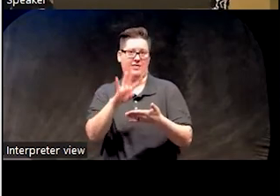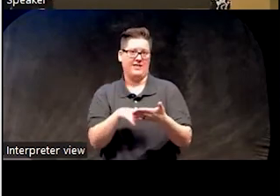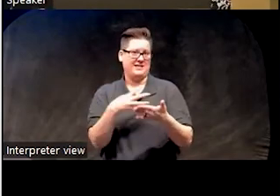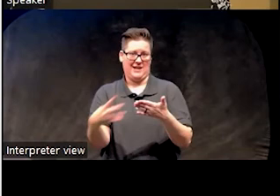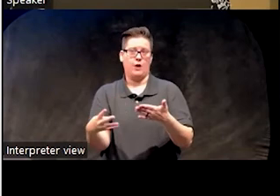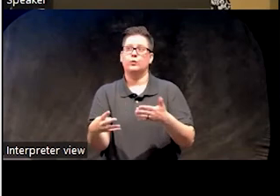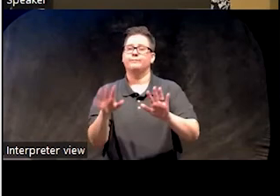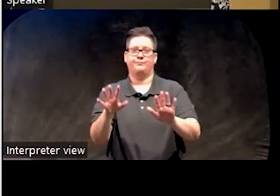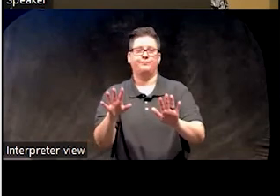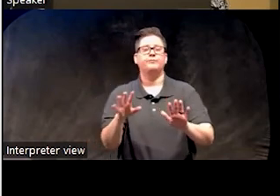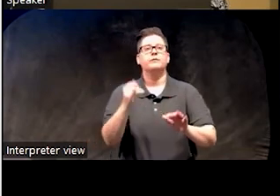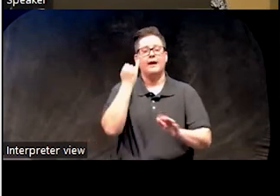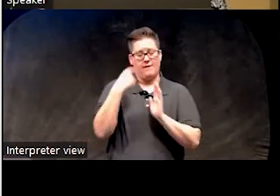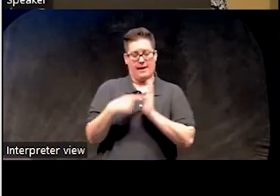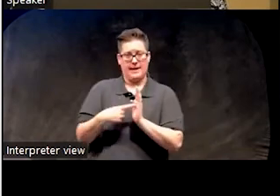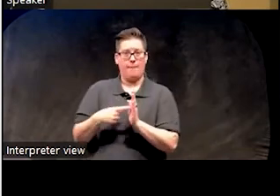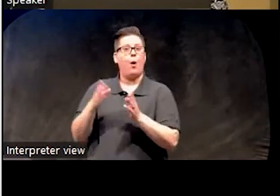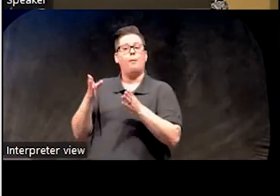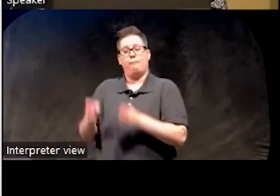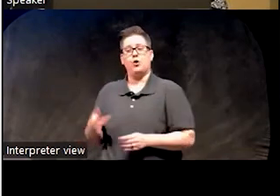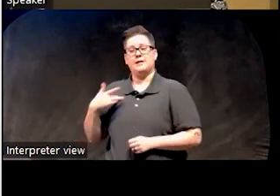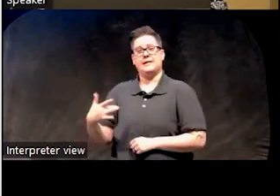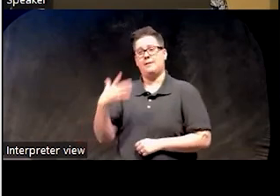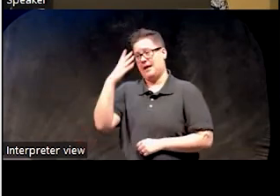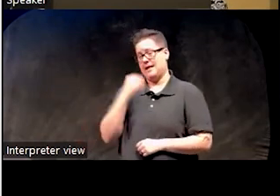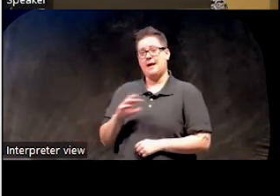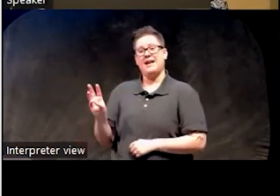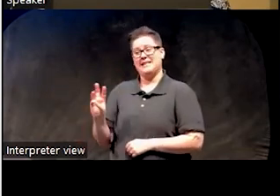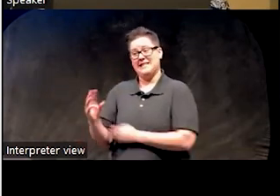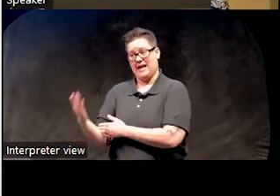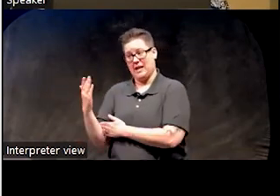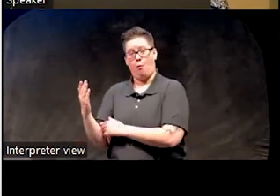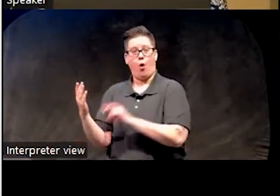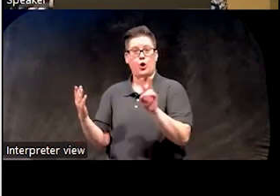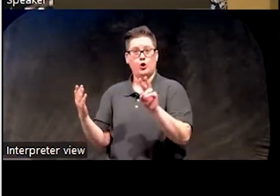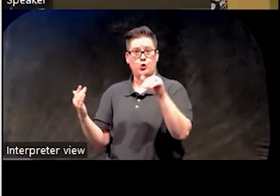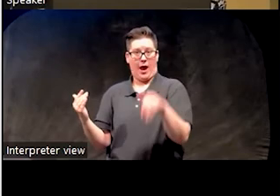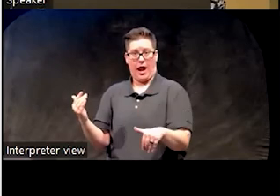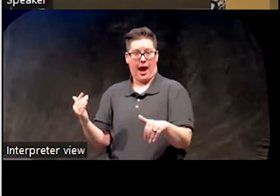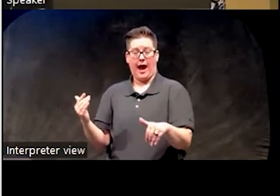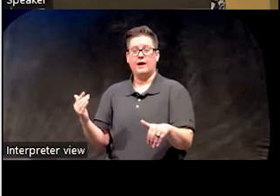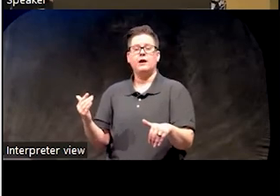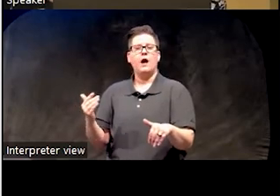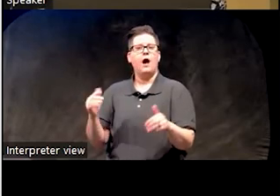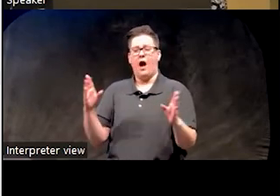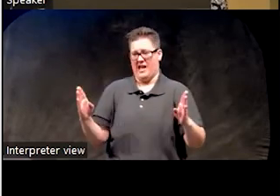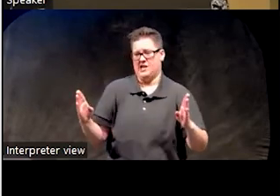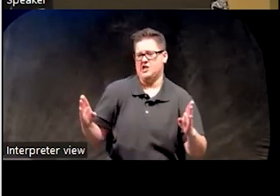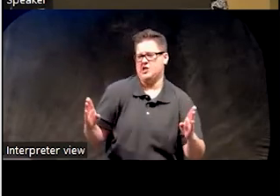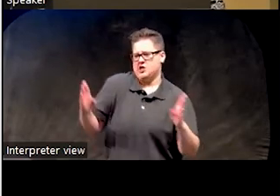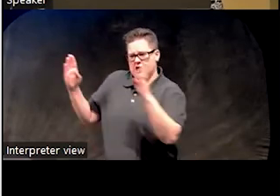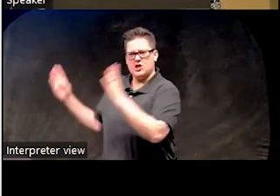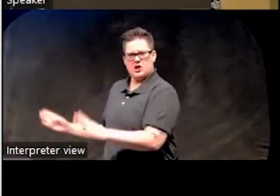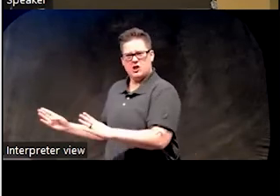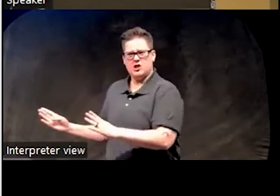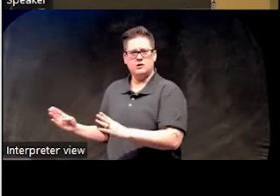clock. So if someone, for example, at baseline is usually sleeping from 6am to 2pm, it's a lot of work to have